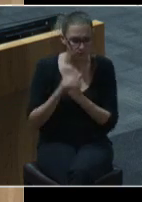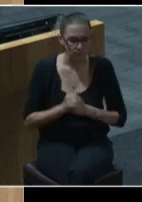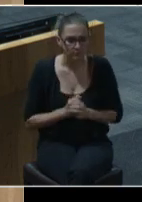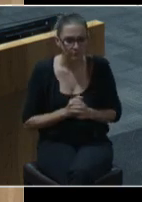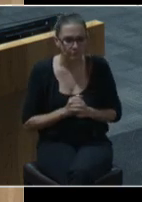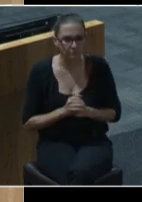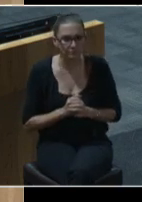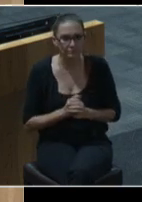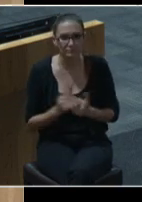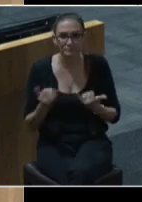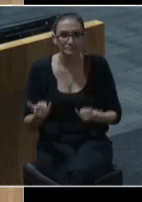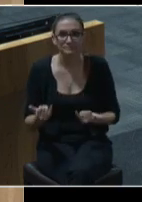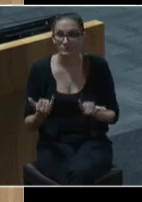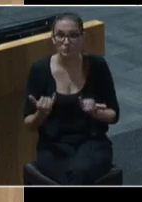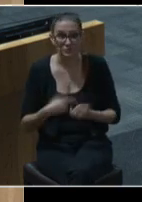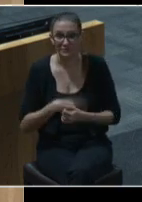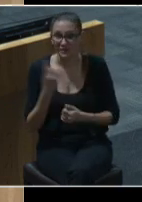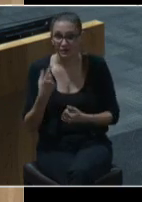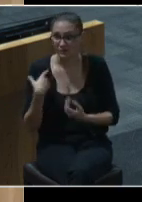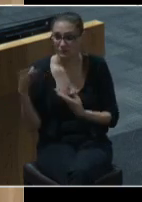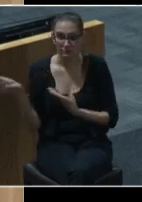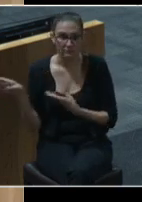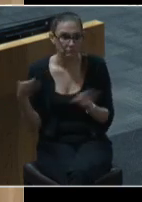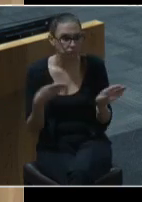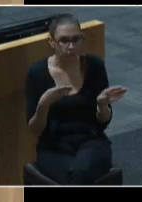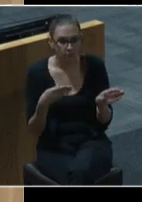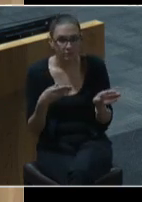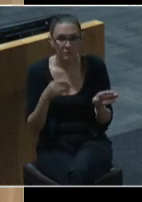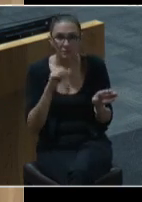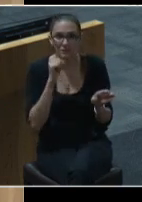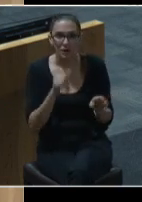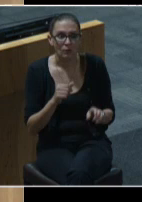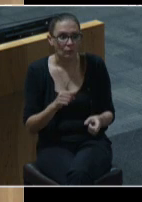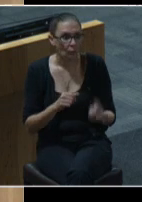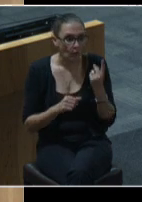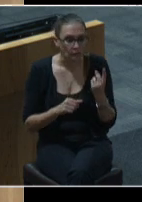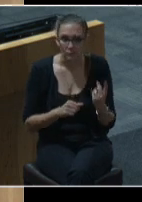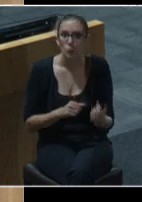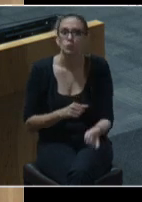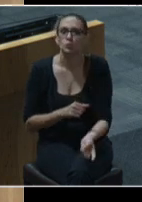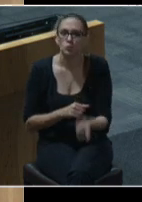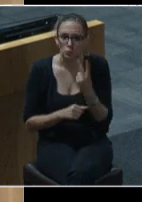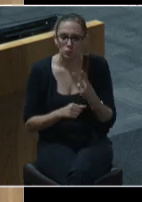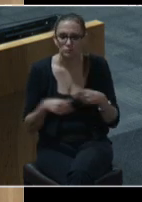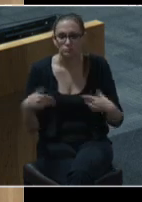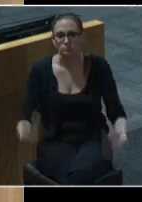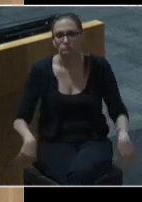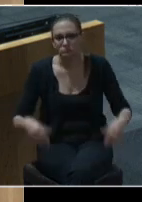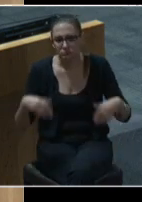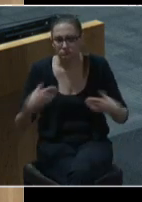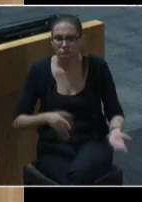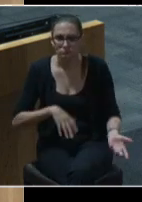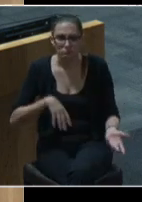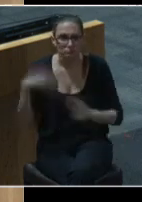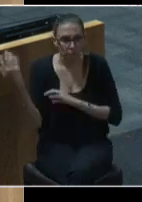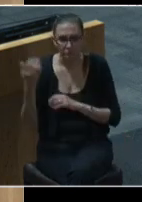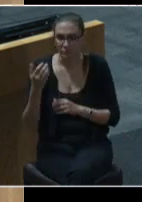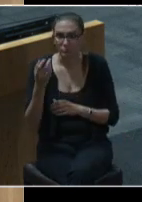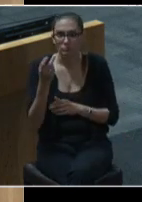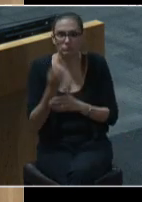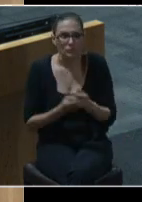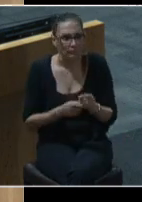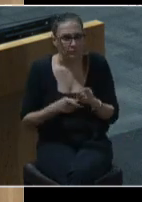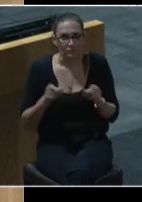today our community faces not one but two momentous crises each more immediate and more profound